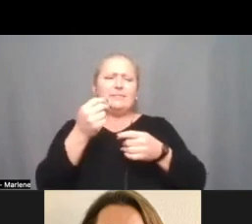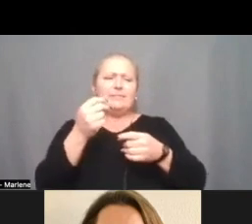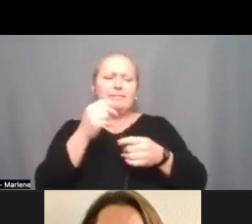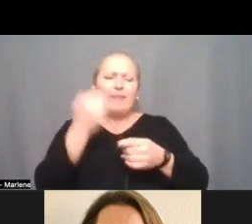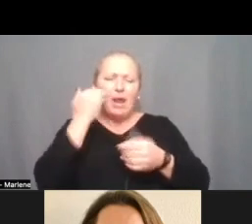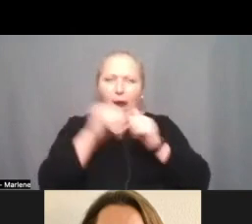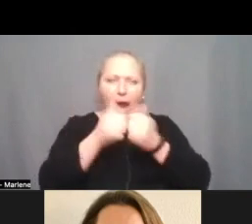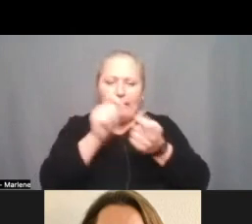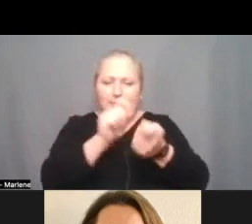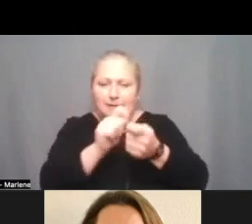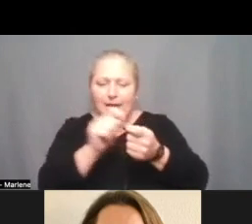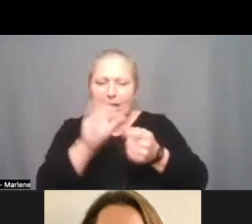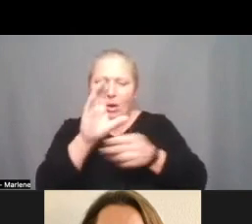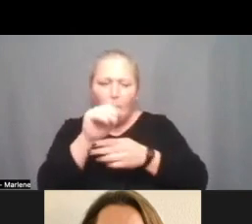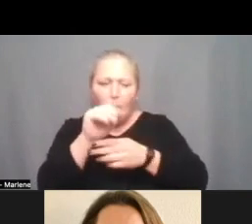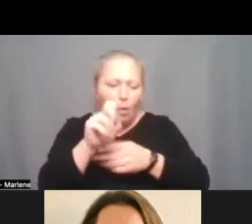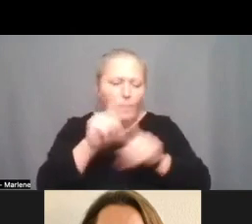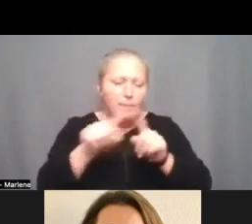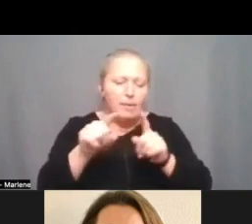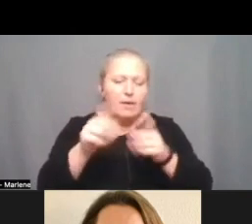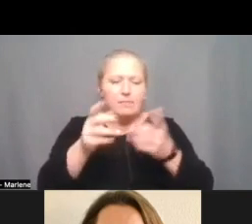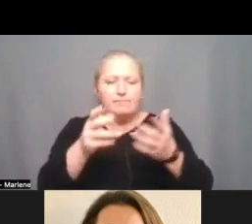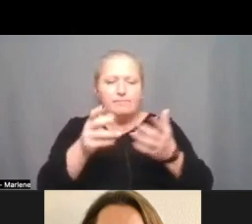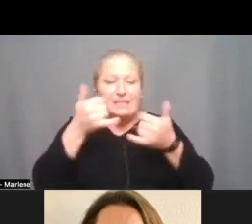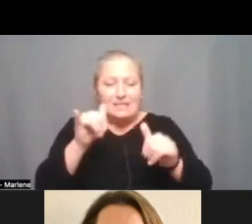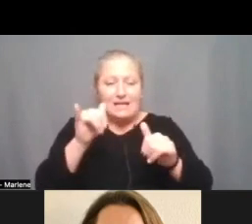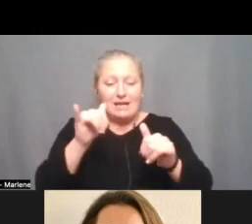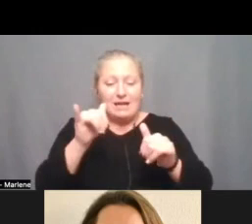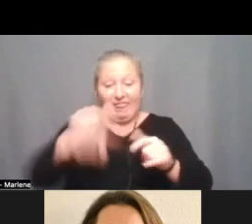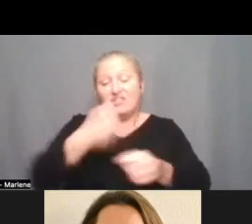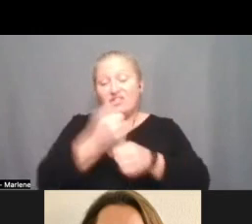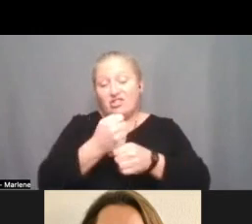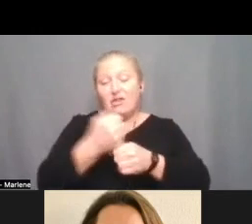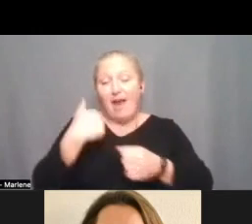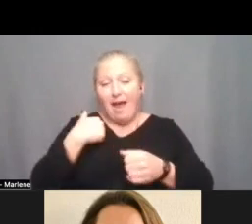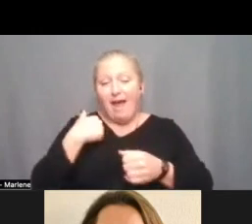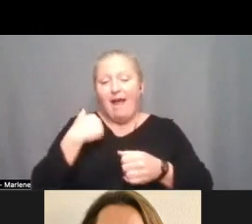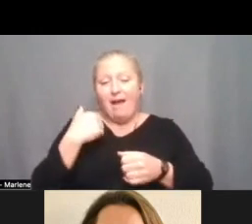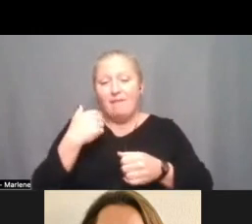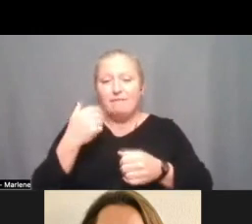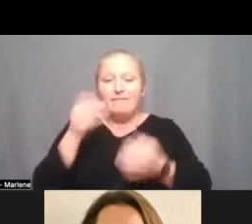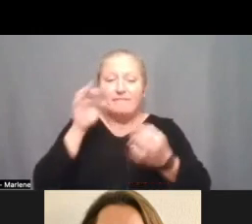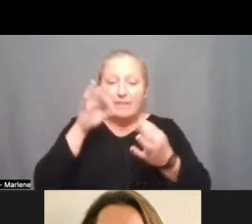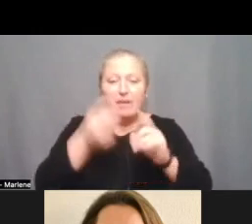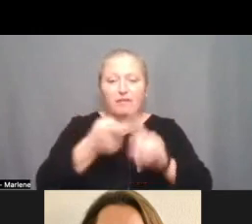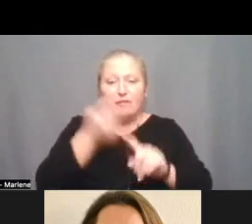we would code this i know that we still even this year had some feedback from